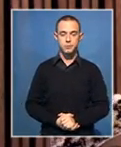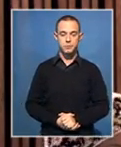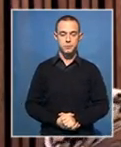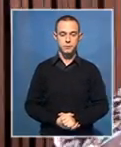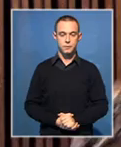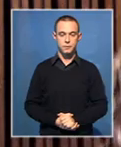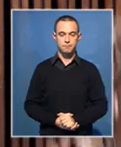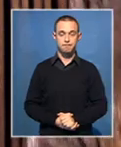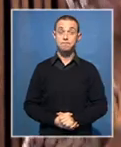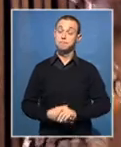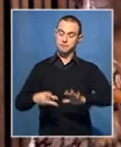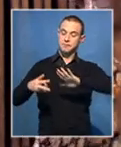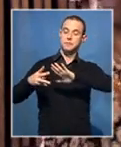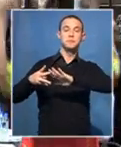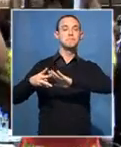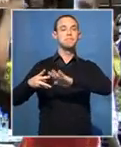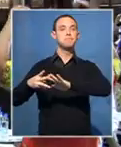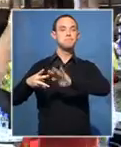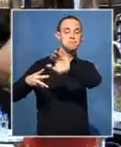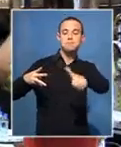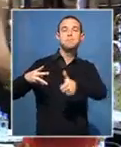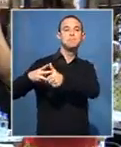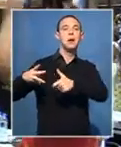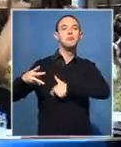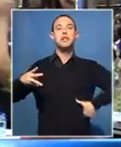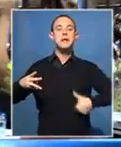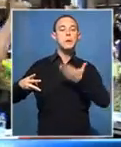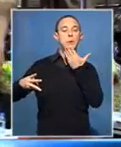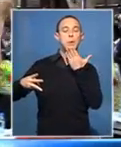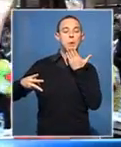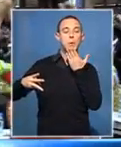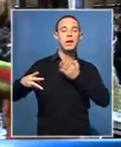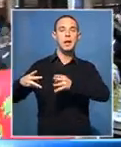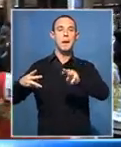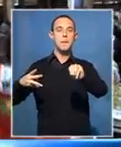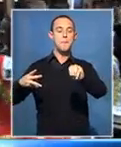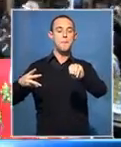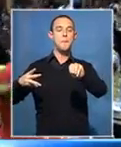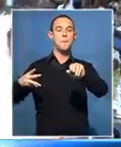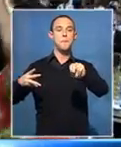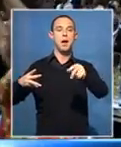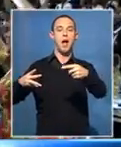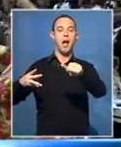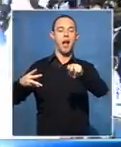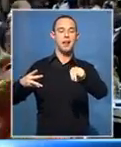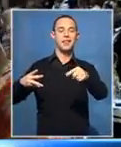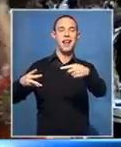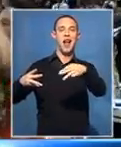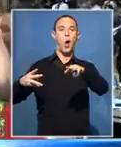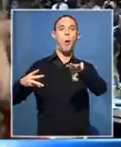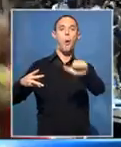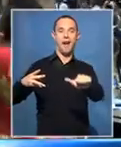Emerson Munangaba. Rapturous applause when the Justice Minister is named Vice President. The appointment was expected.